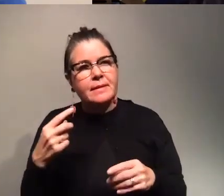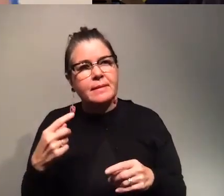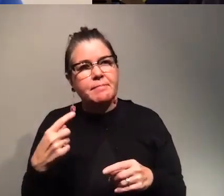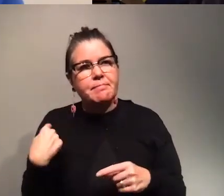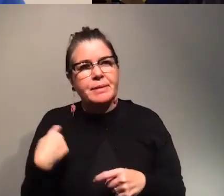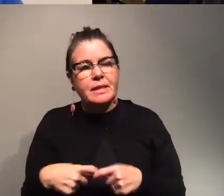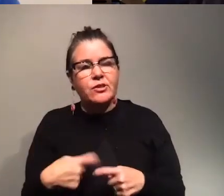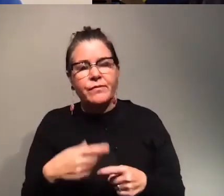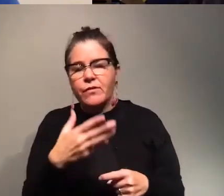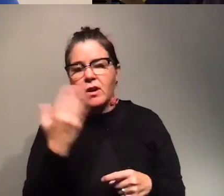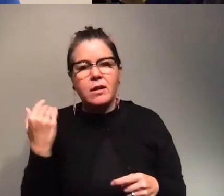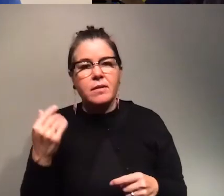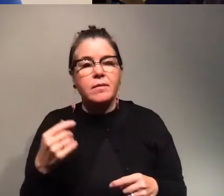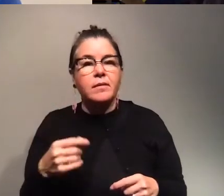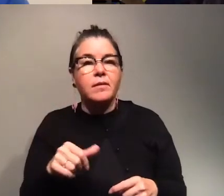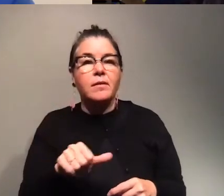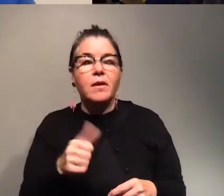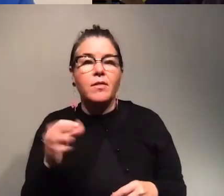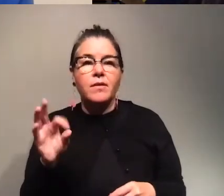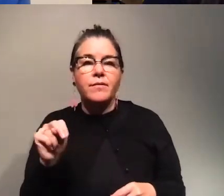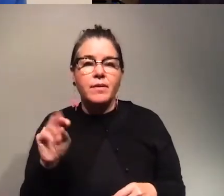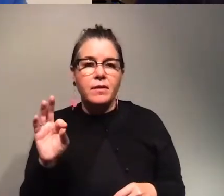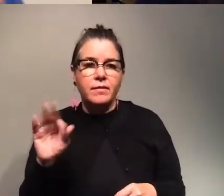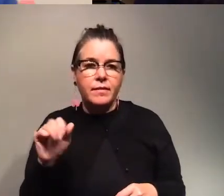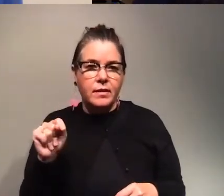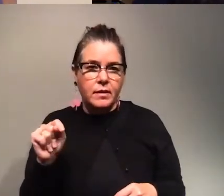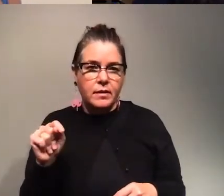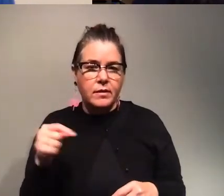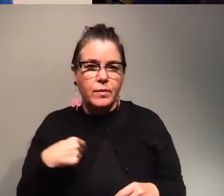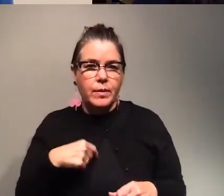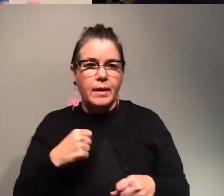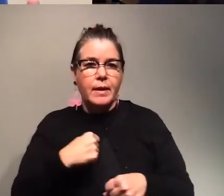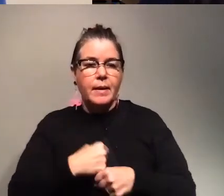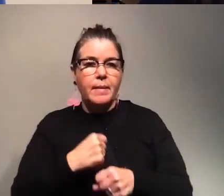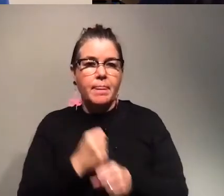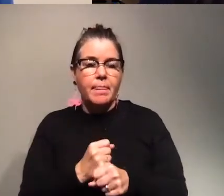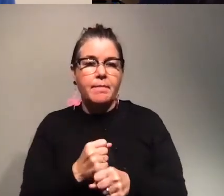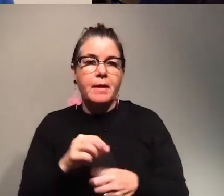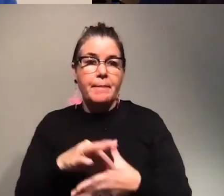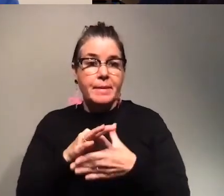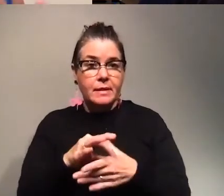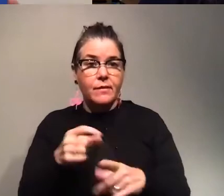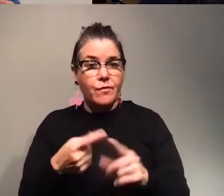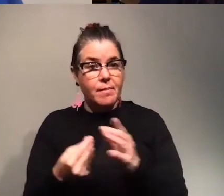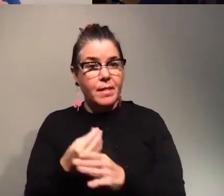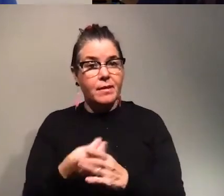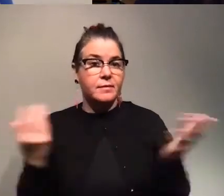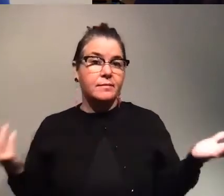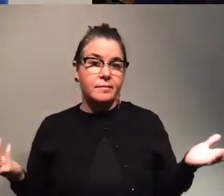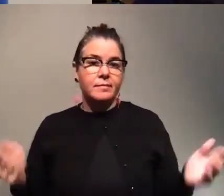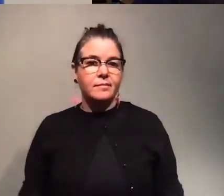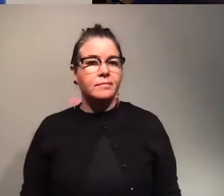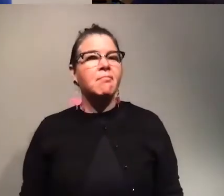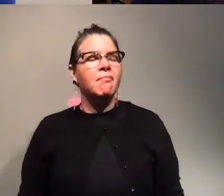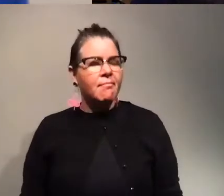so but one of the other facts that i had was that we can make meat from plants yeah so it's